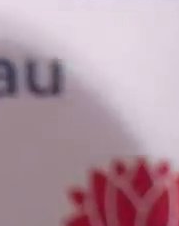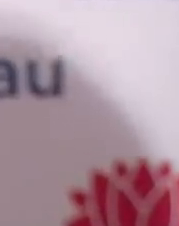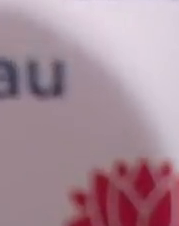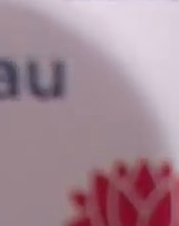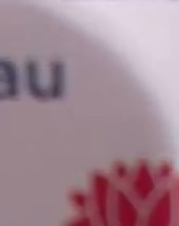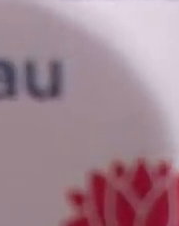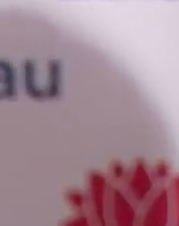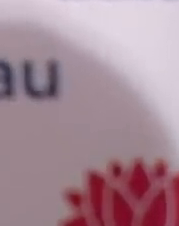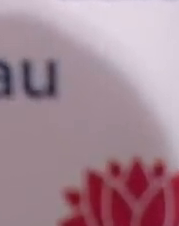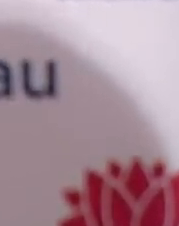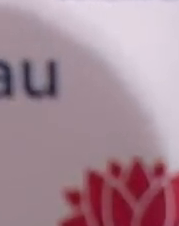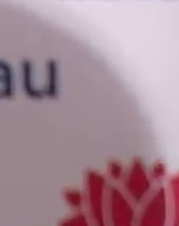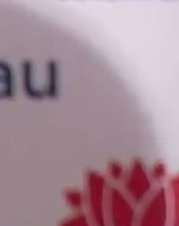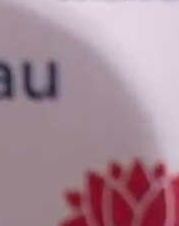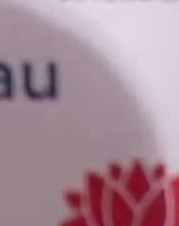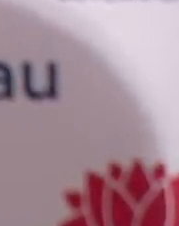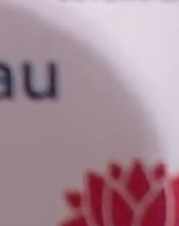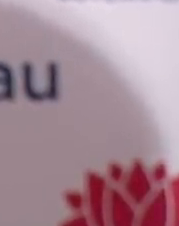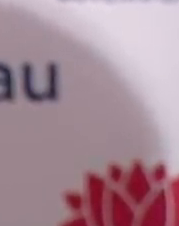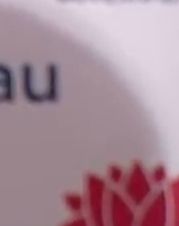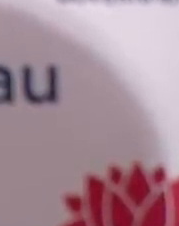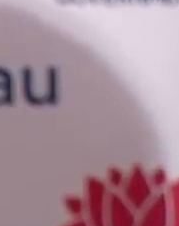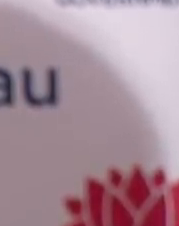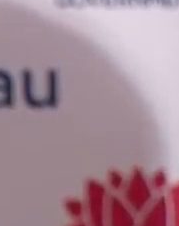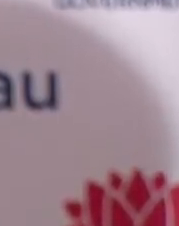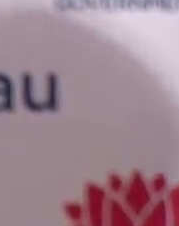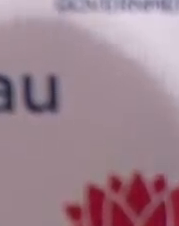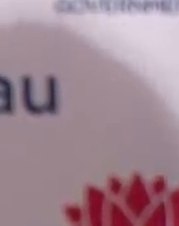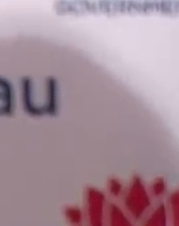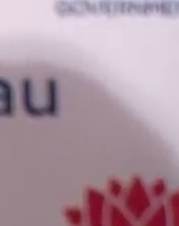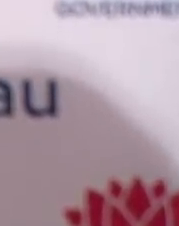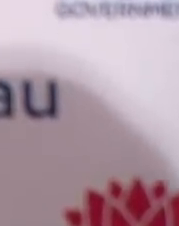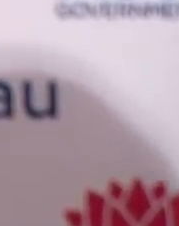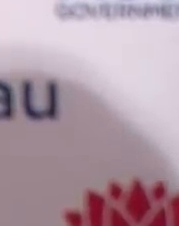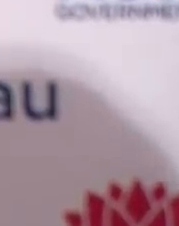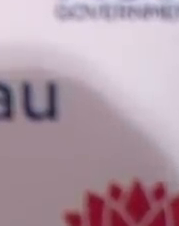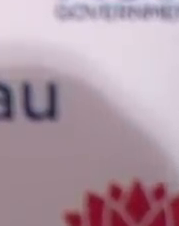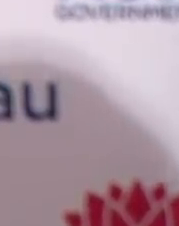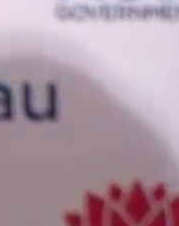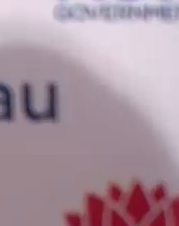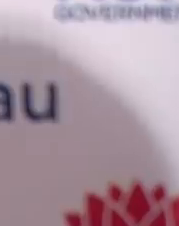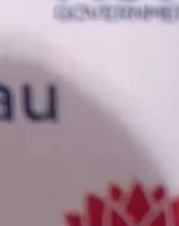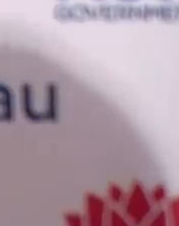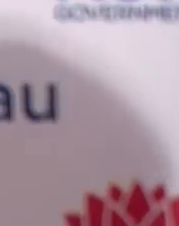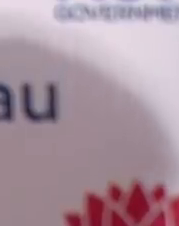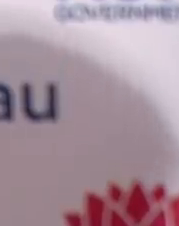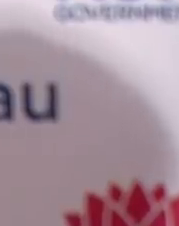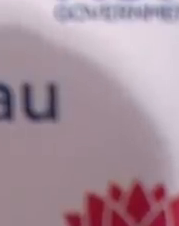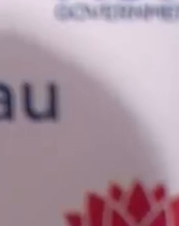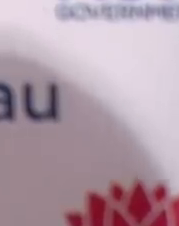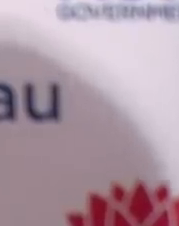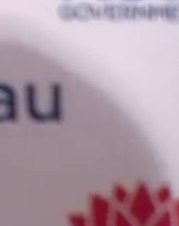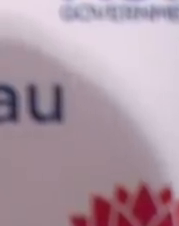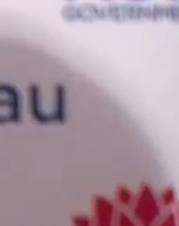when that milestone hits 70% that we're able to have those freedoms that we currently don't enjoy. Pleasingly also